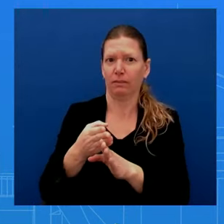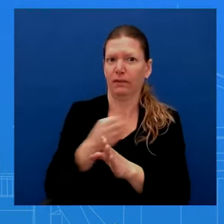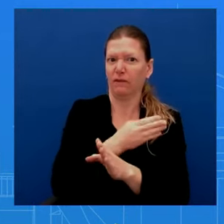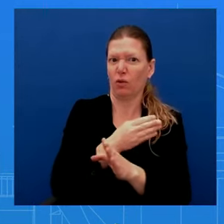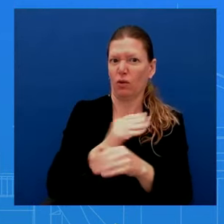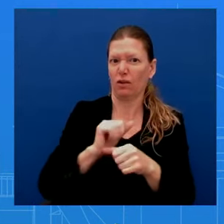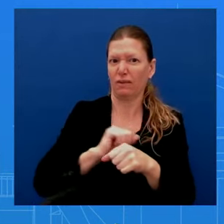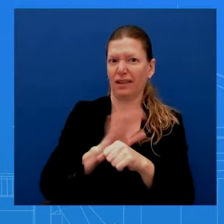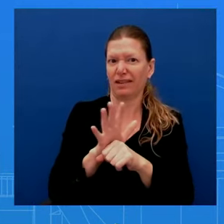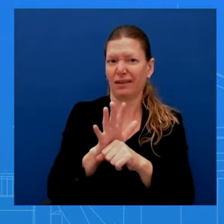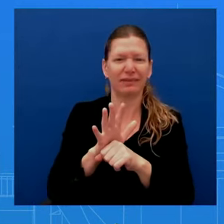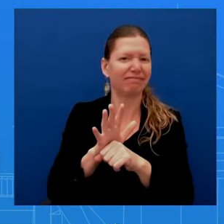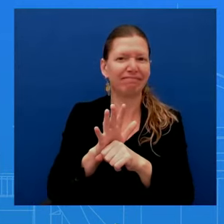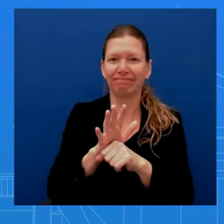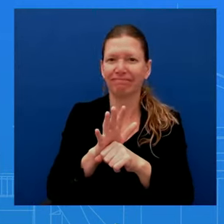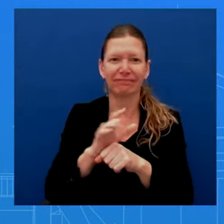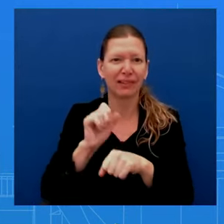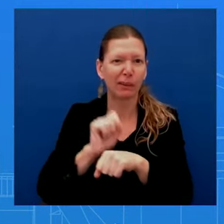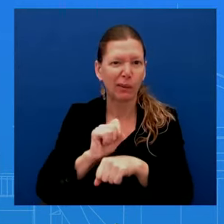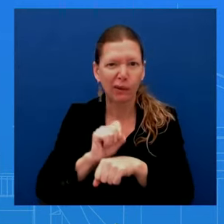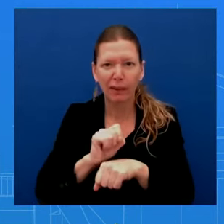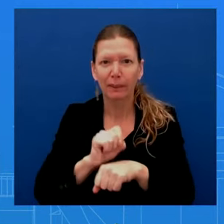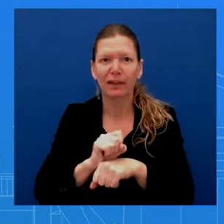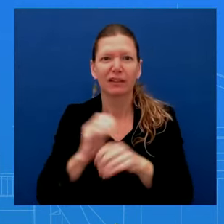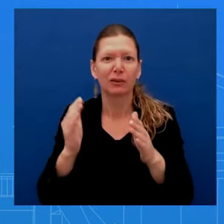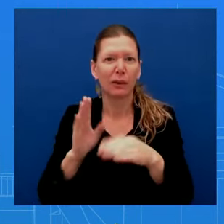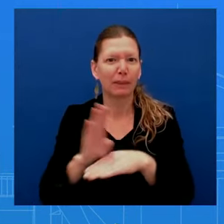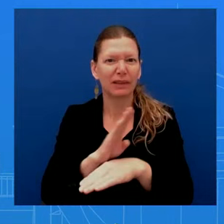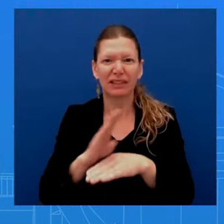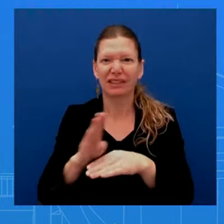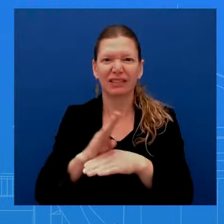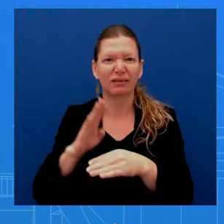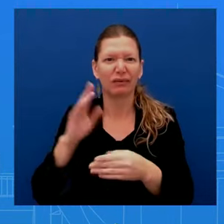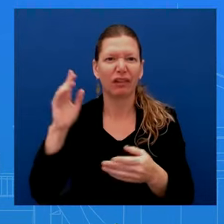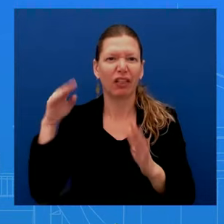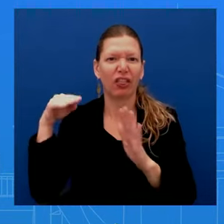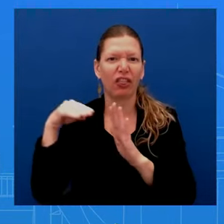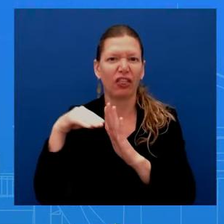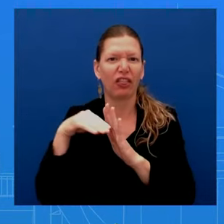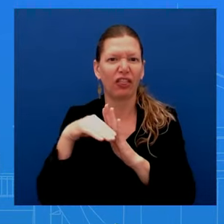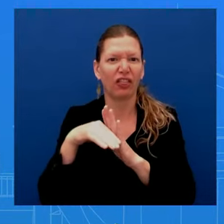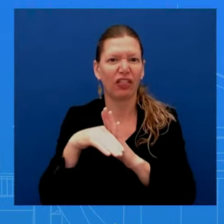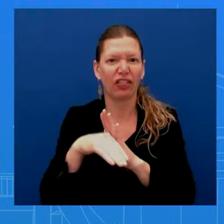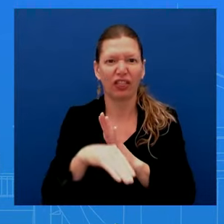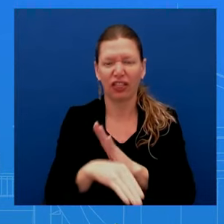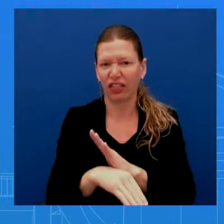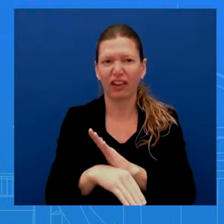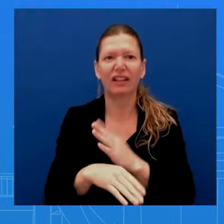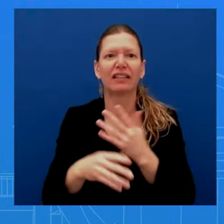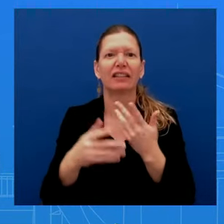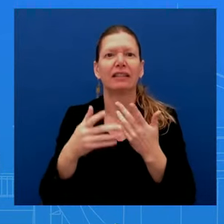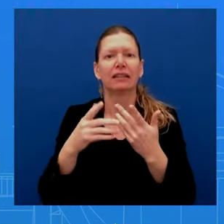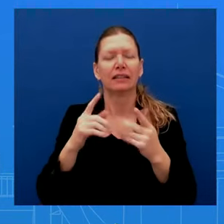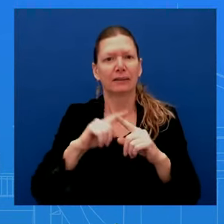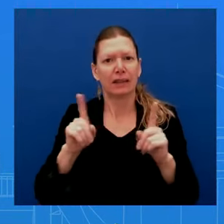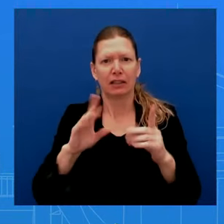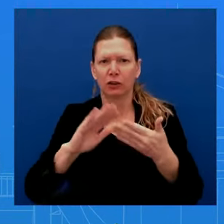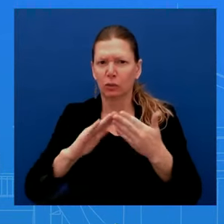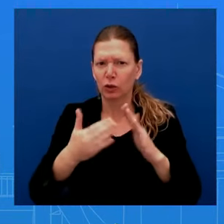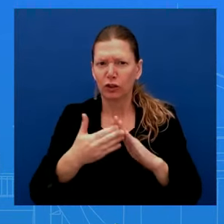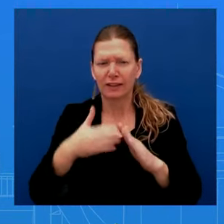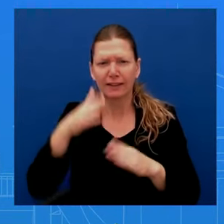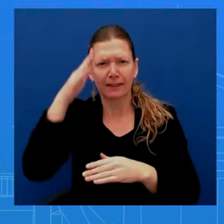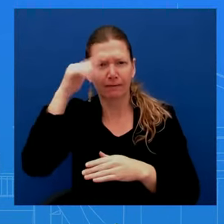opportunities were lagging in Allentown. Thanks to the resilience and grit of the community and President Biden's